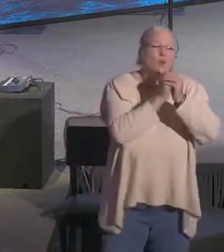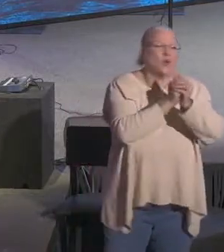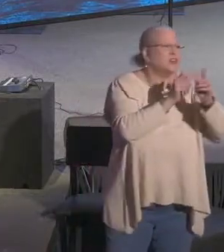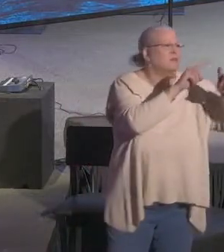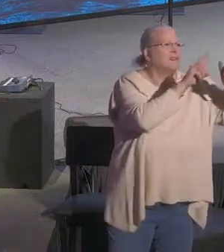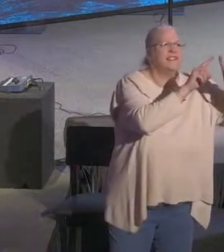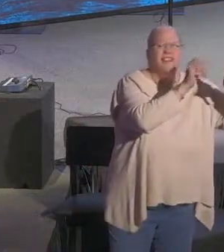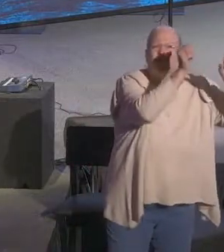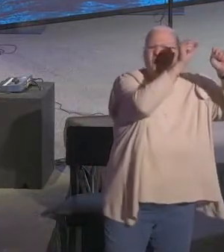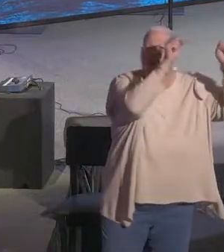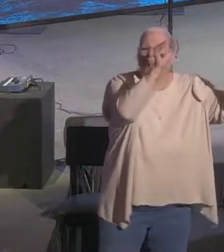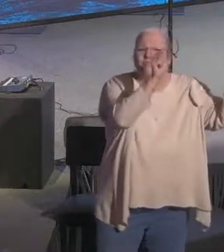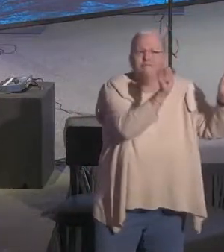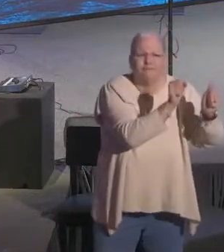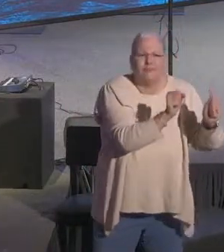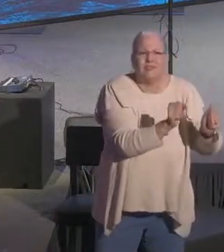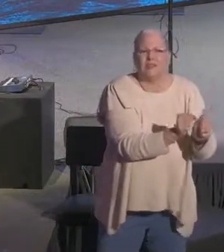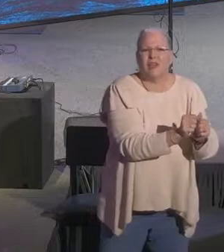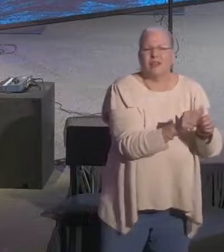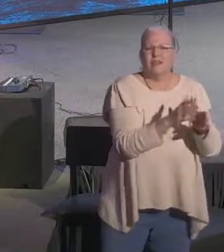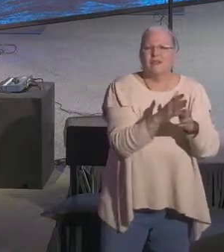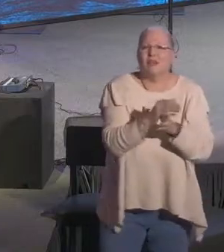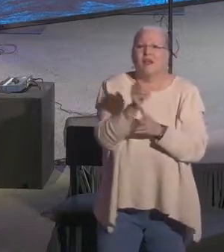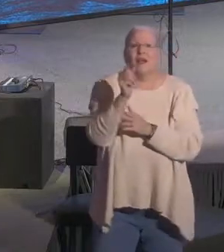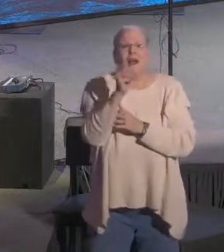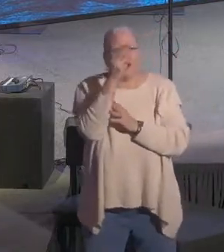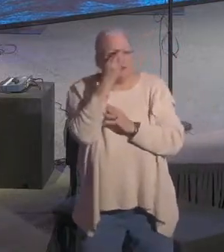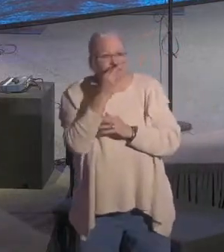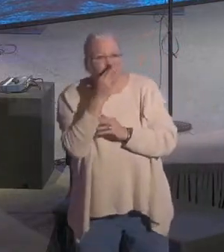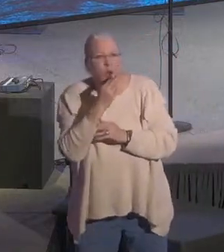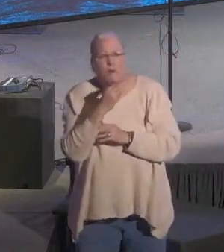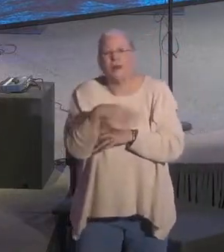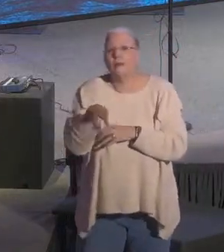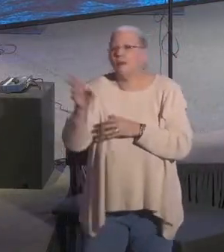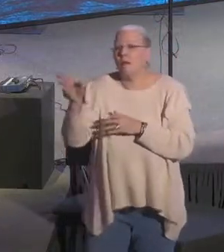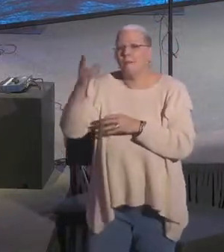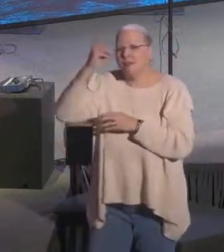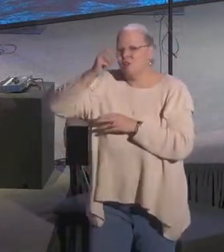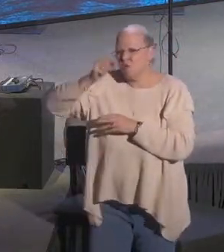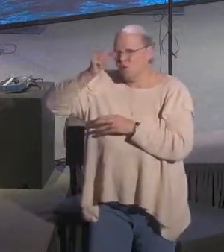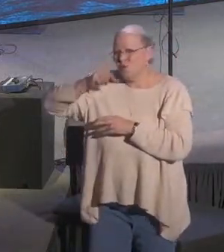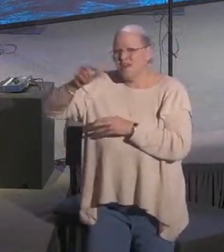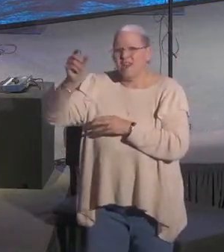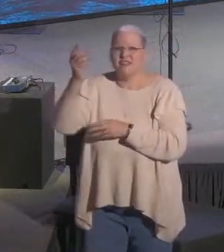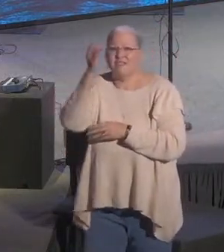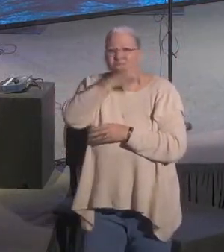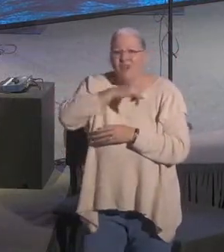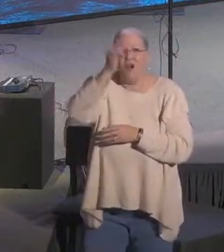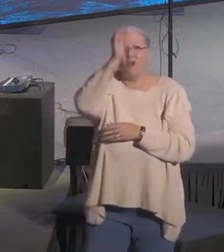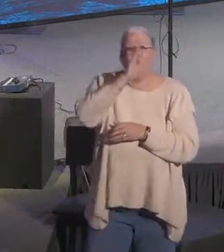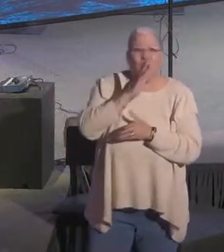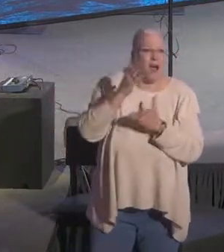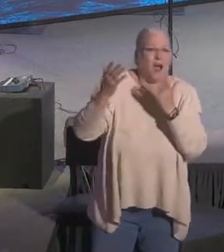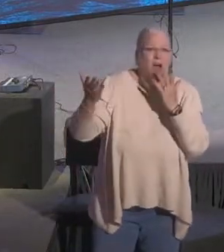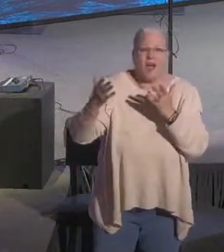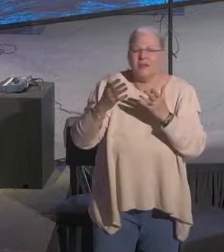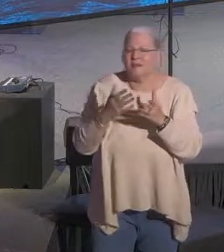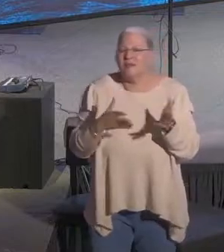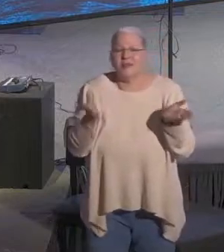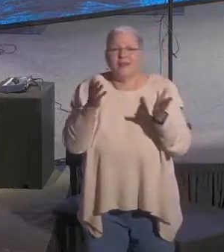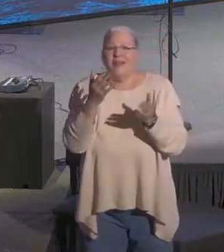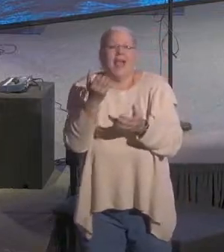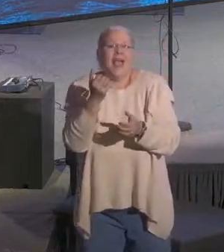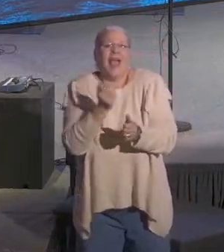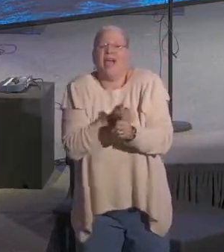this city. They worshipped the gods of Rome, yes, but also the gods of Greece and false gods and immorality was